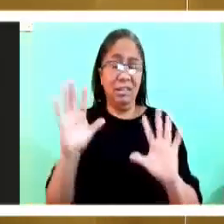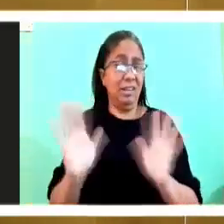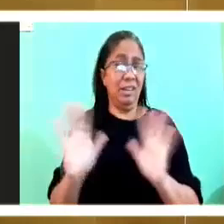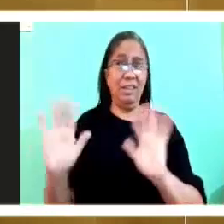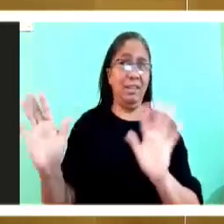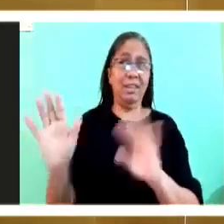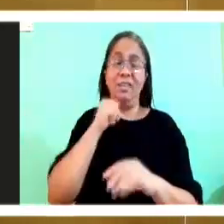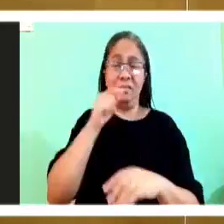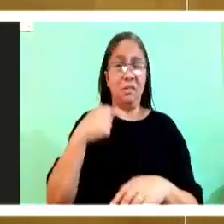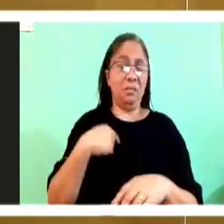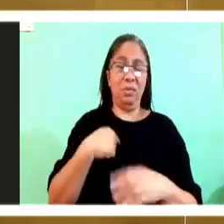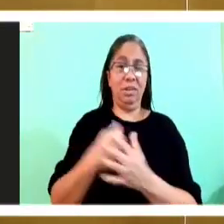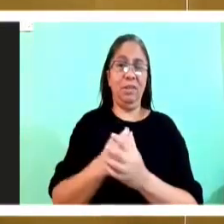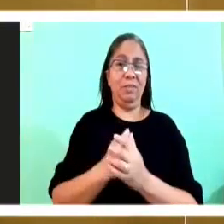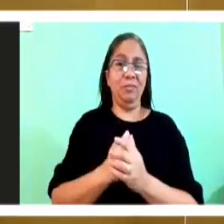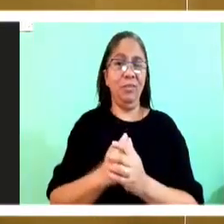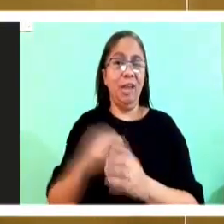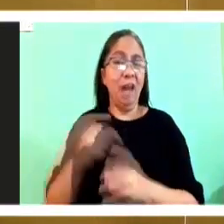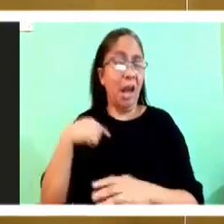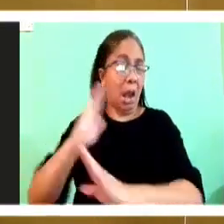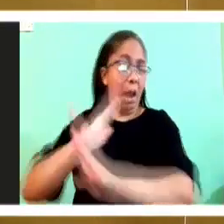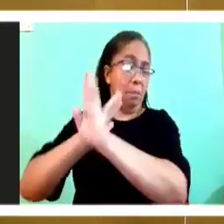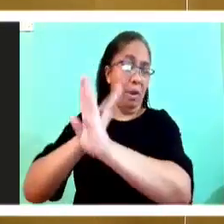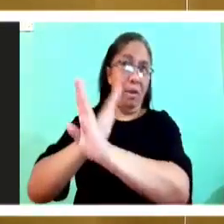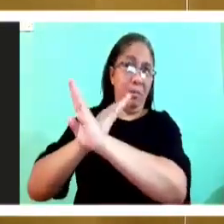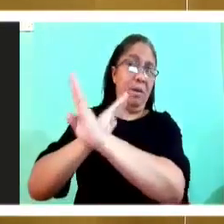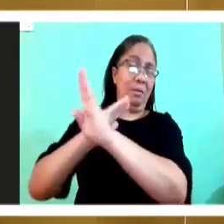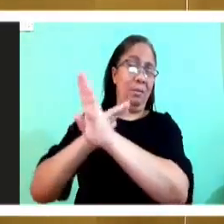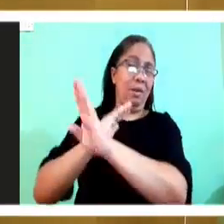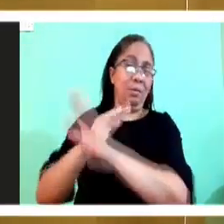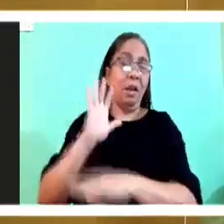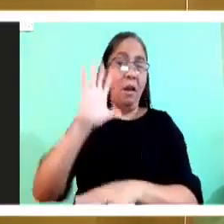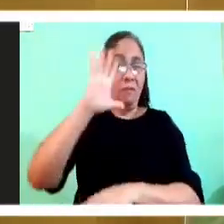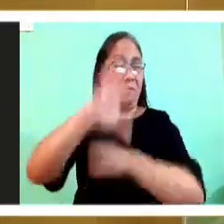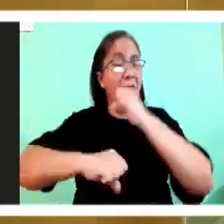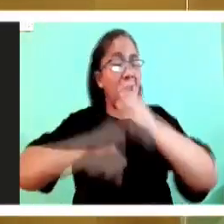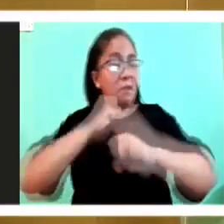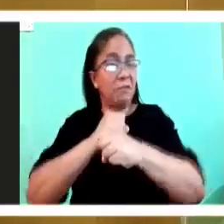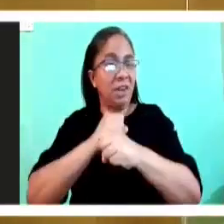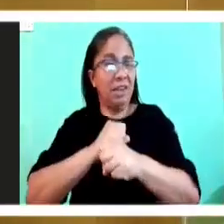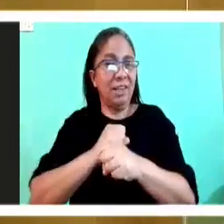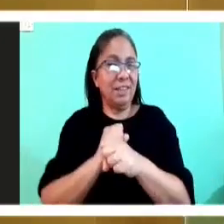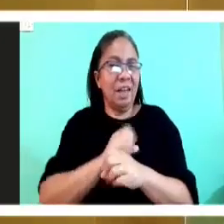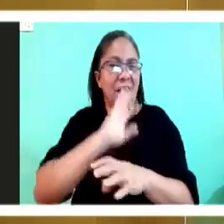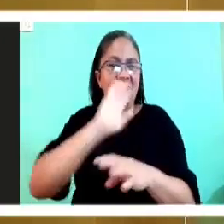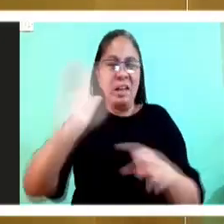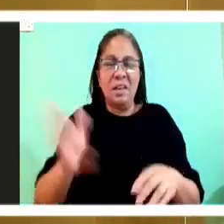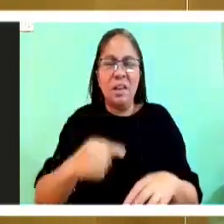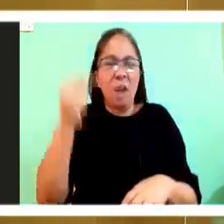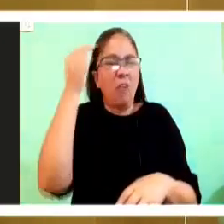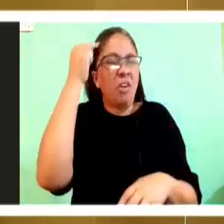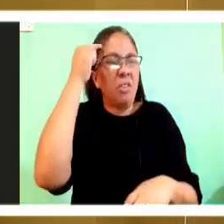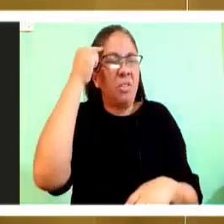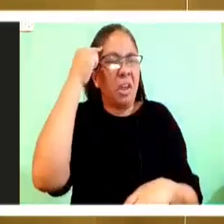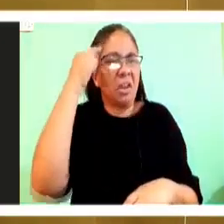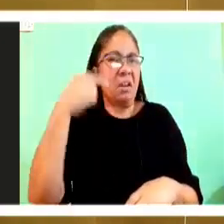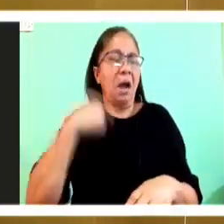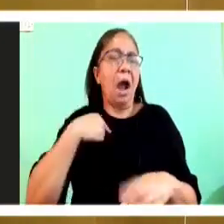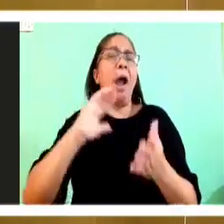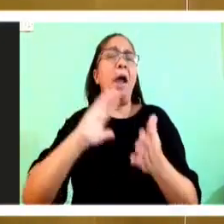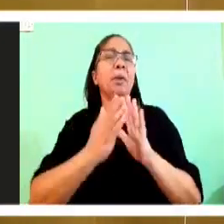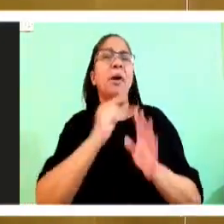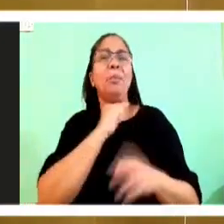obstacle to my vocation. And for five years I never thought of priesthood. Not even a momentary thought did I have